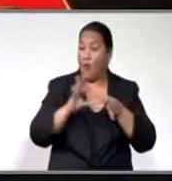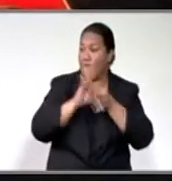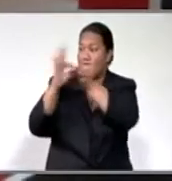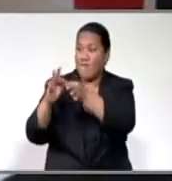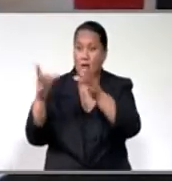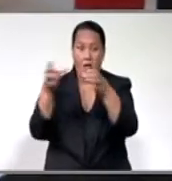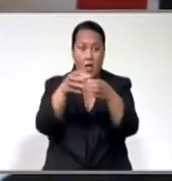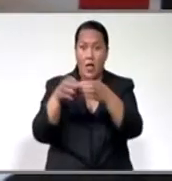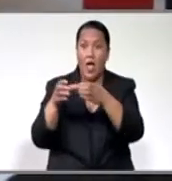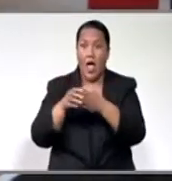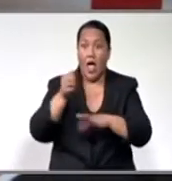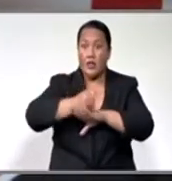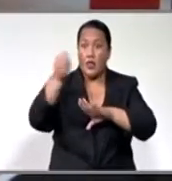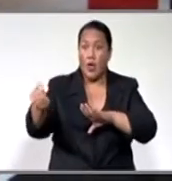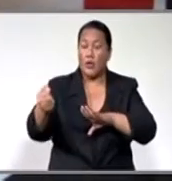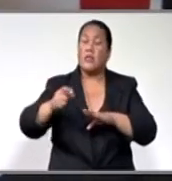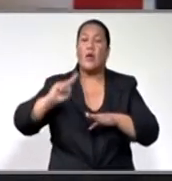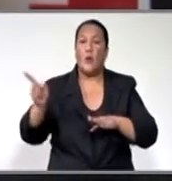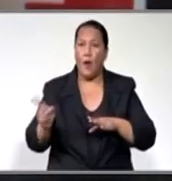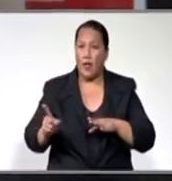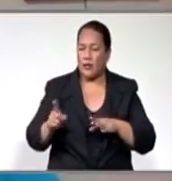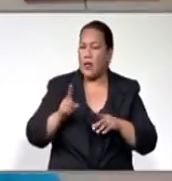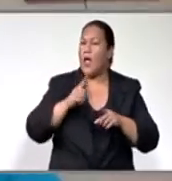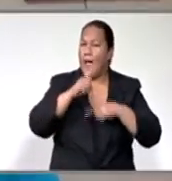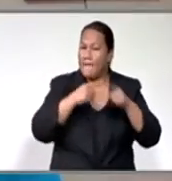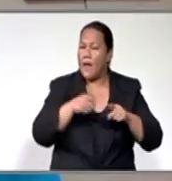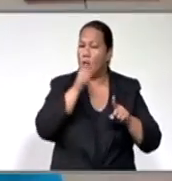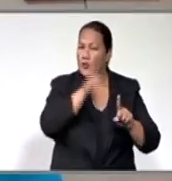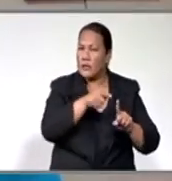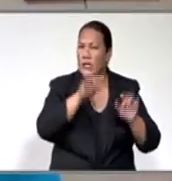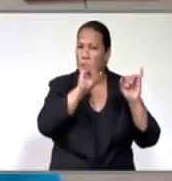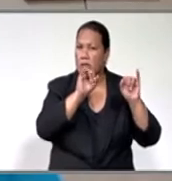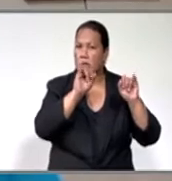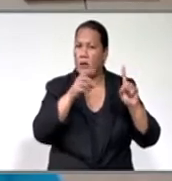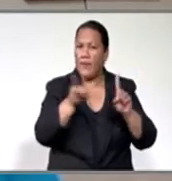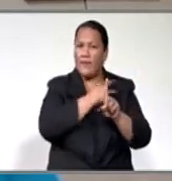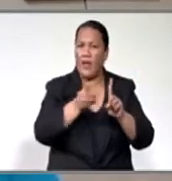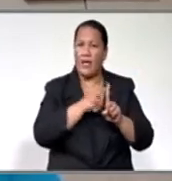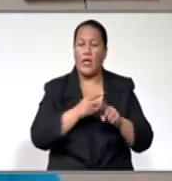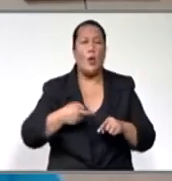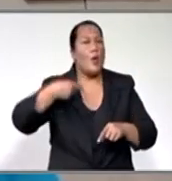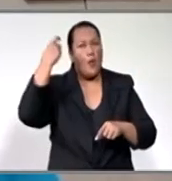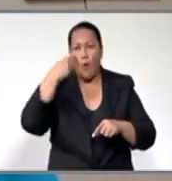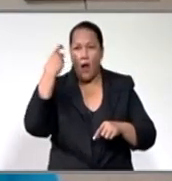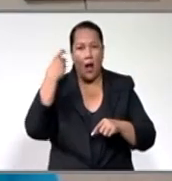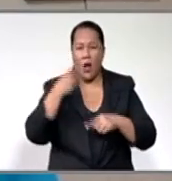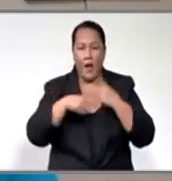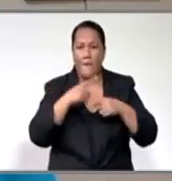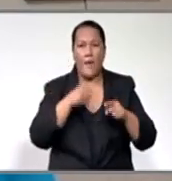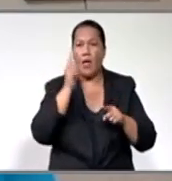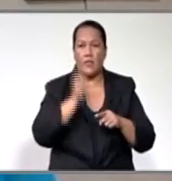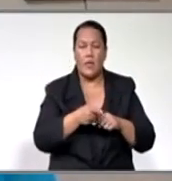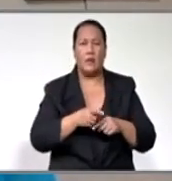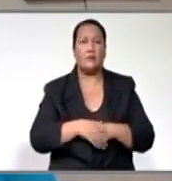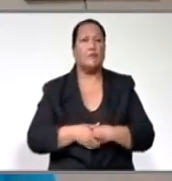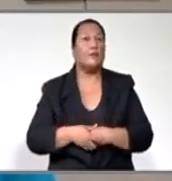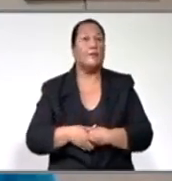victims of domestic violence. They're really very conducive to an increase in violence, a spike in it, and